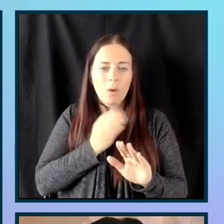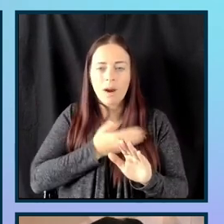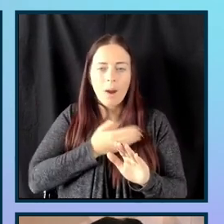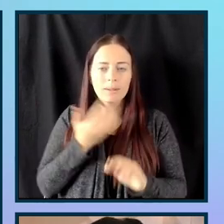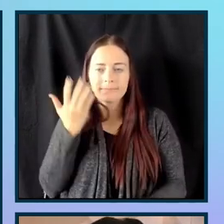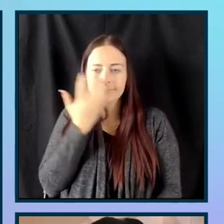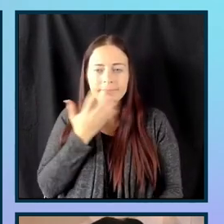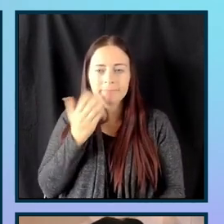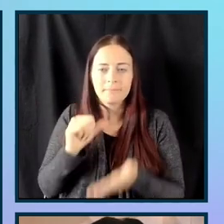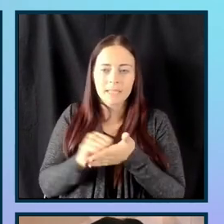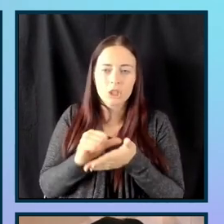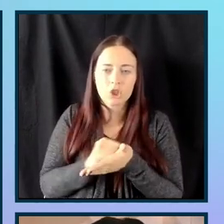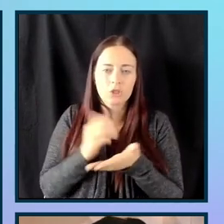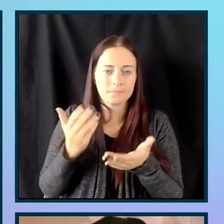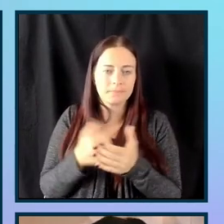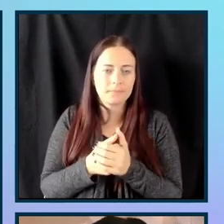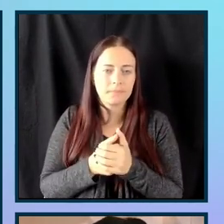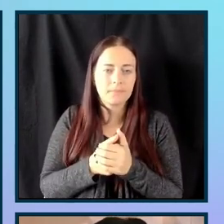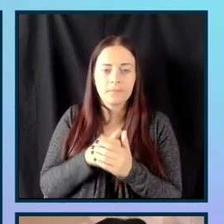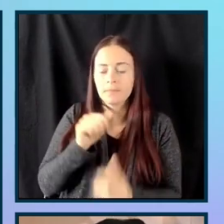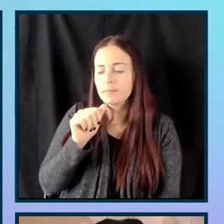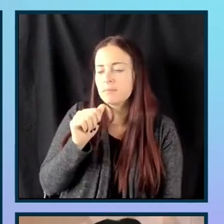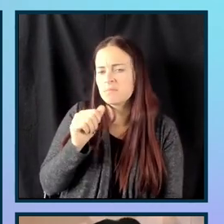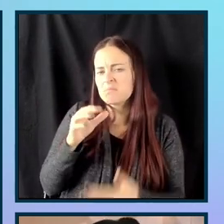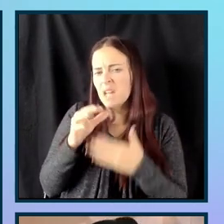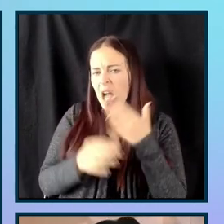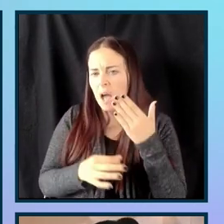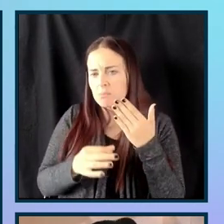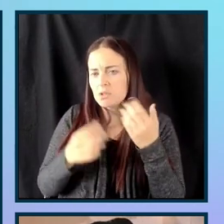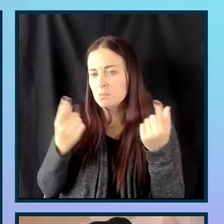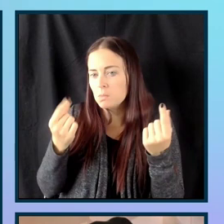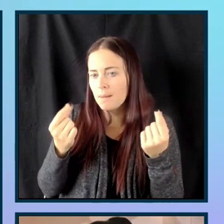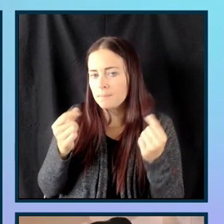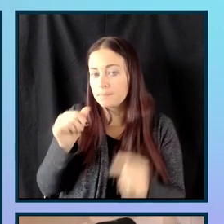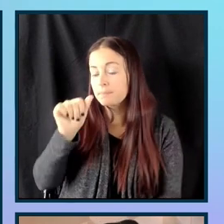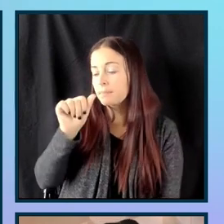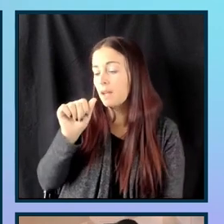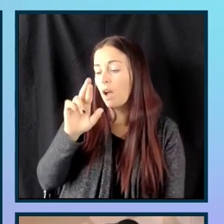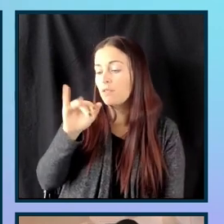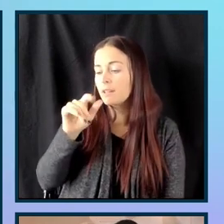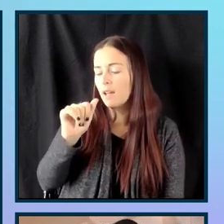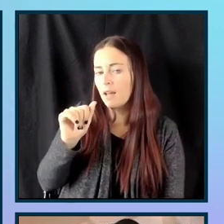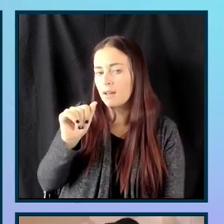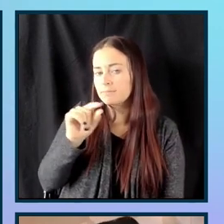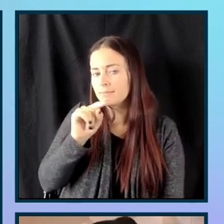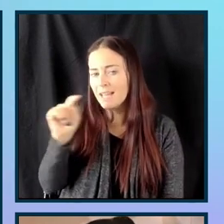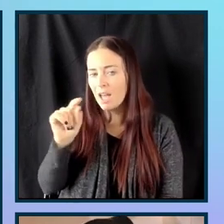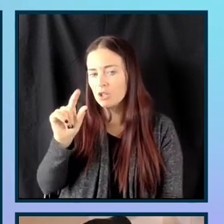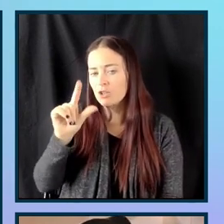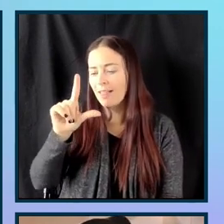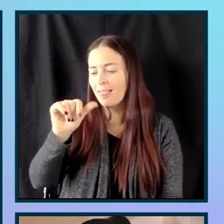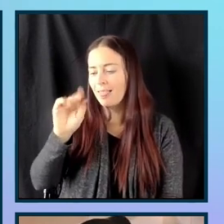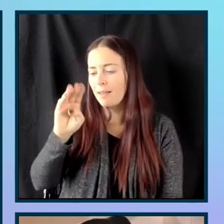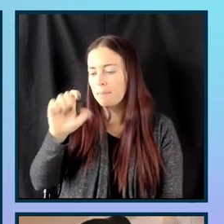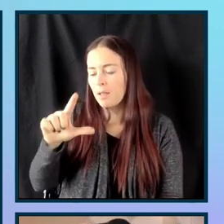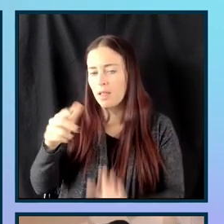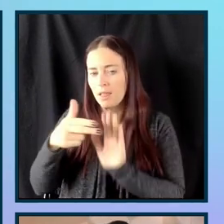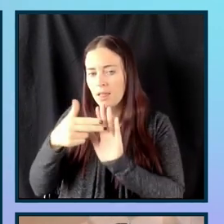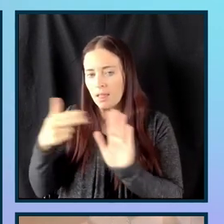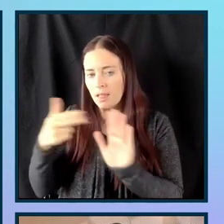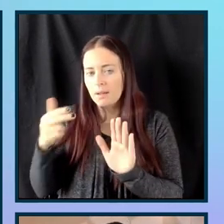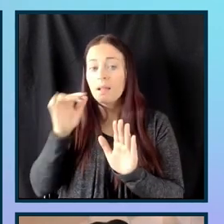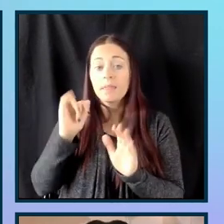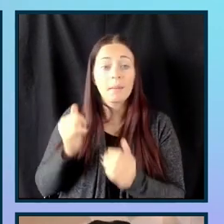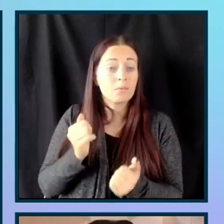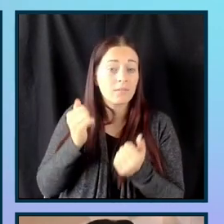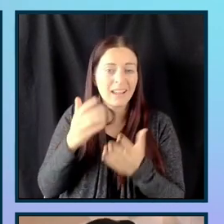discuss a couple of options that we have here. So, we have an aria attribute called aria label. And this will allow us to provide